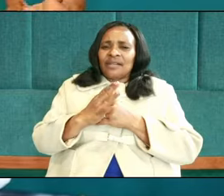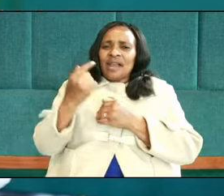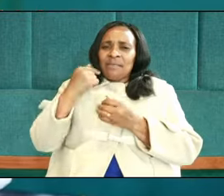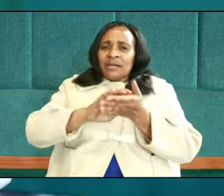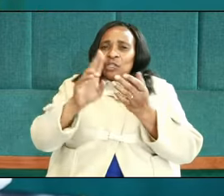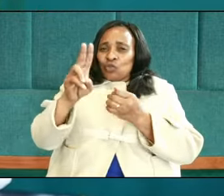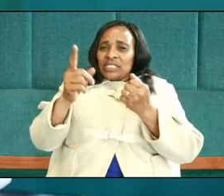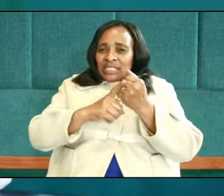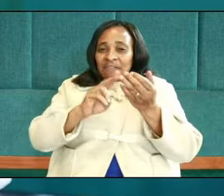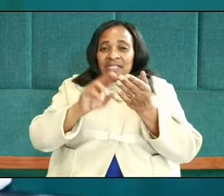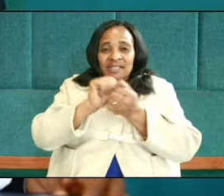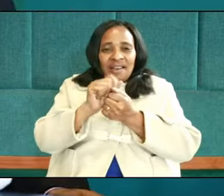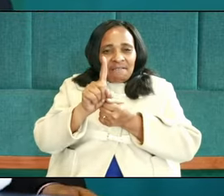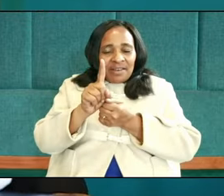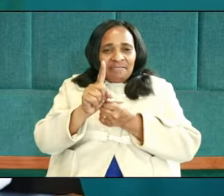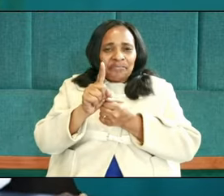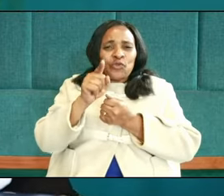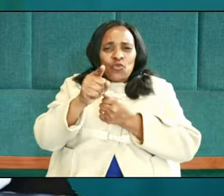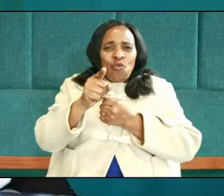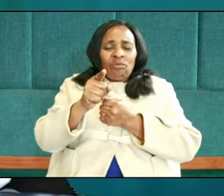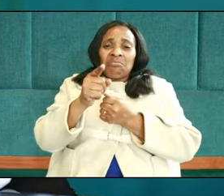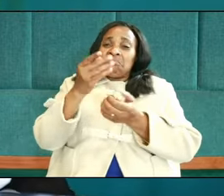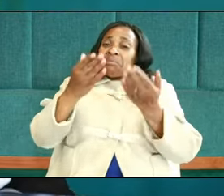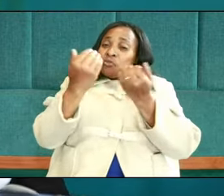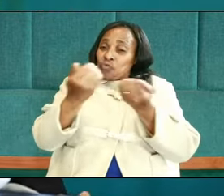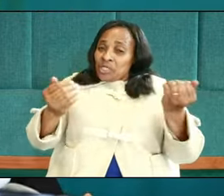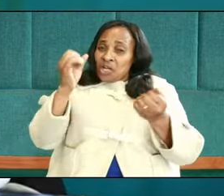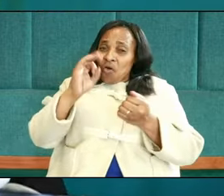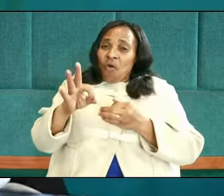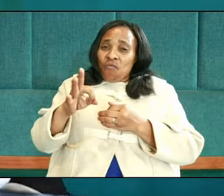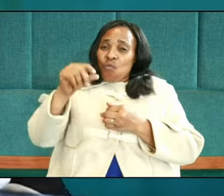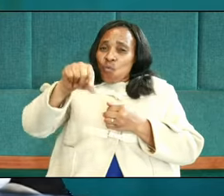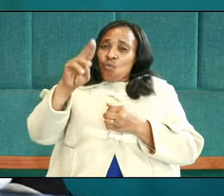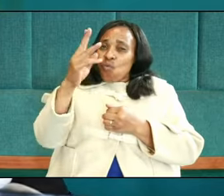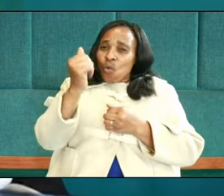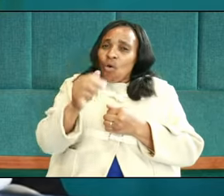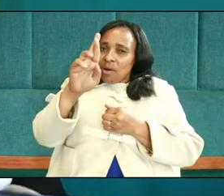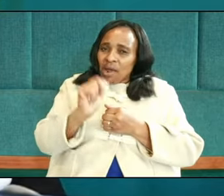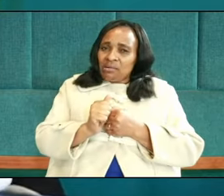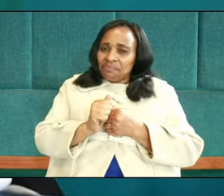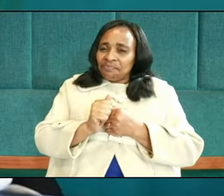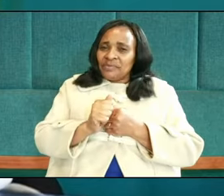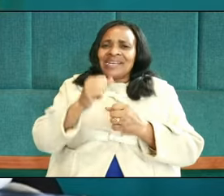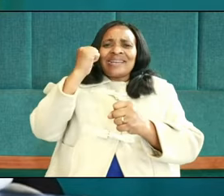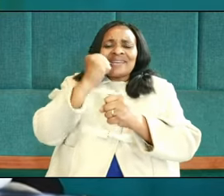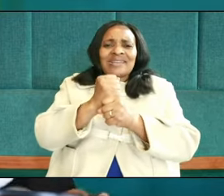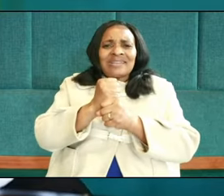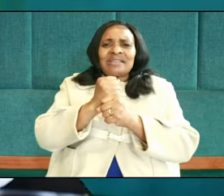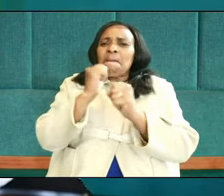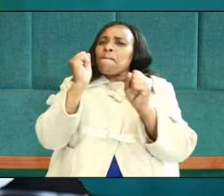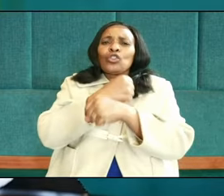verse 11, Nevertheless, the children of Korah did not